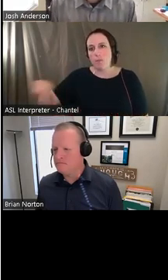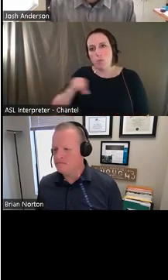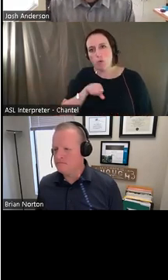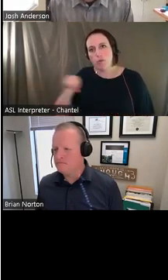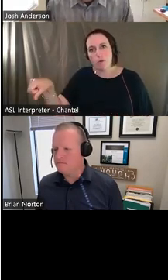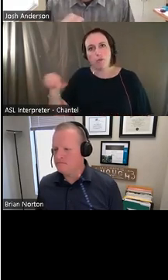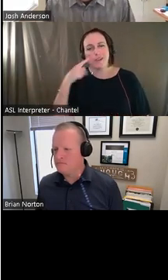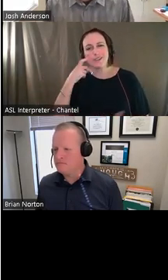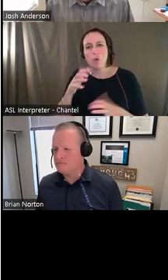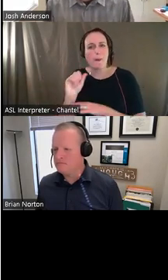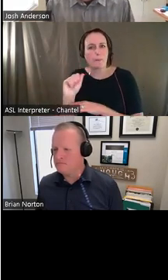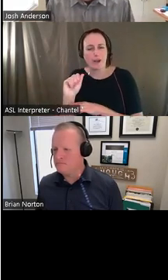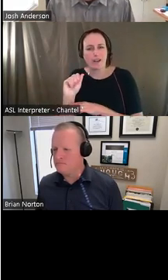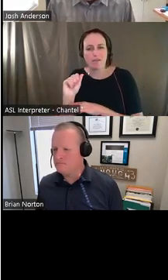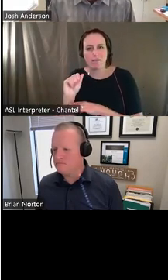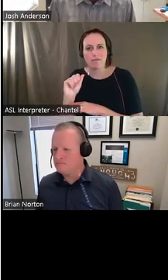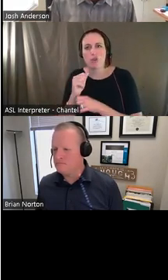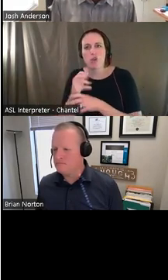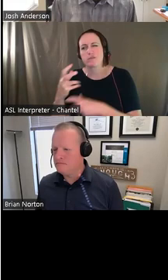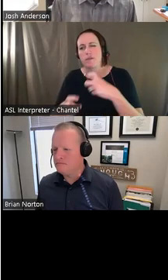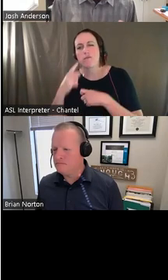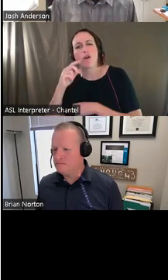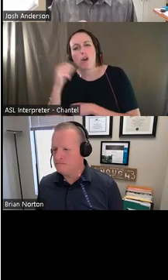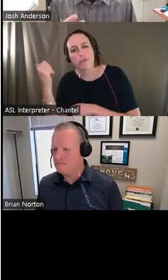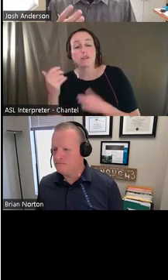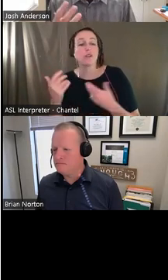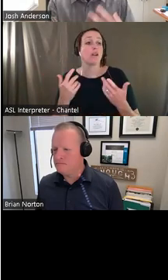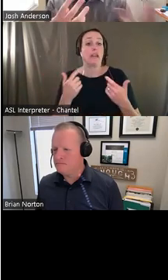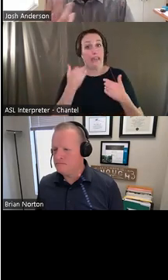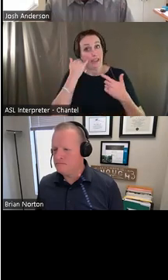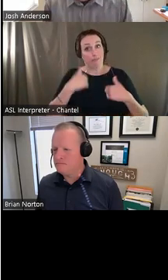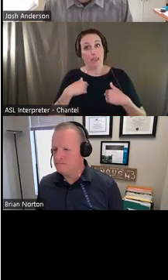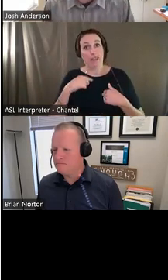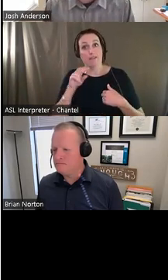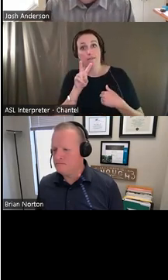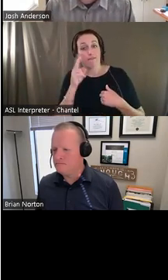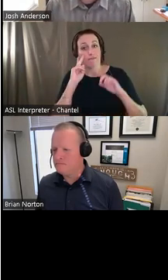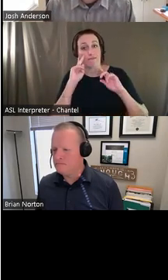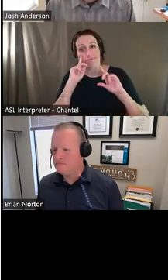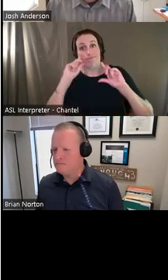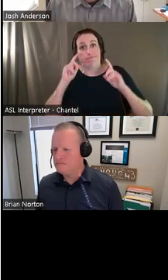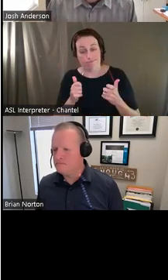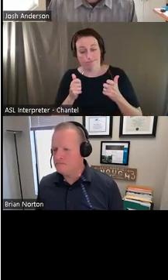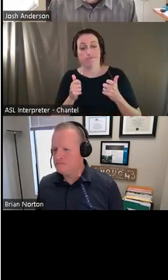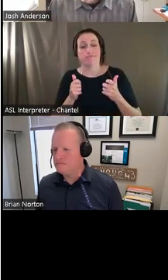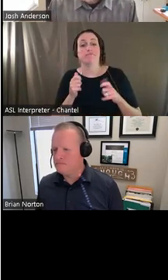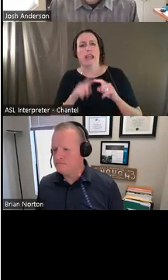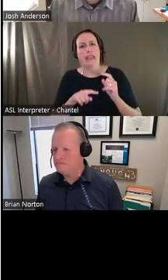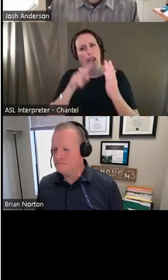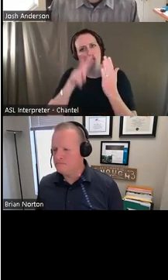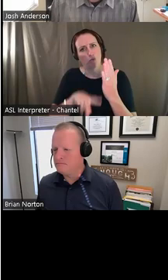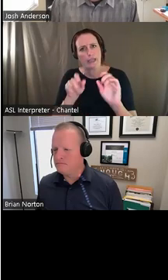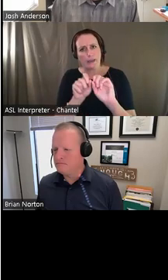Uh, if I have a visual impairment and I need my computer to say everything on the screen to me, well, if I'm in a